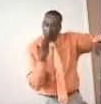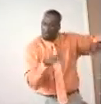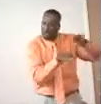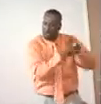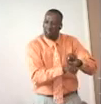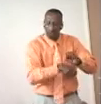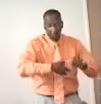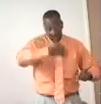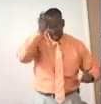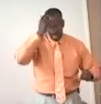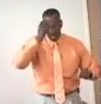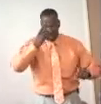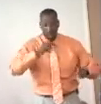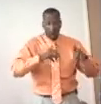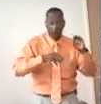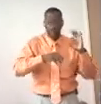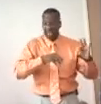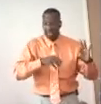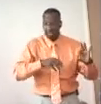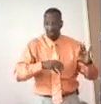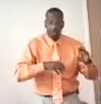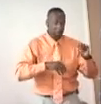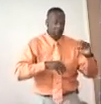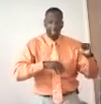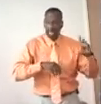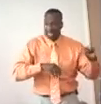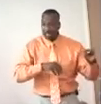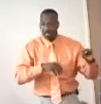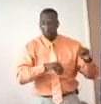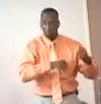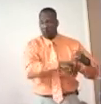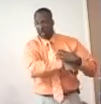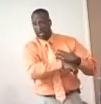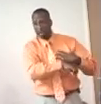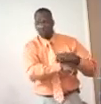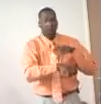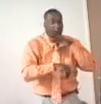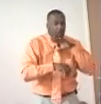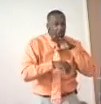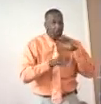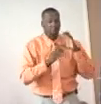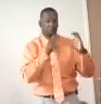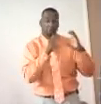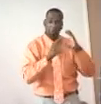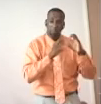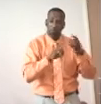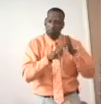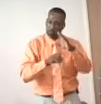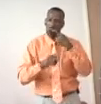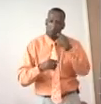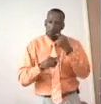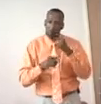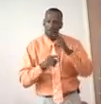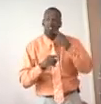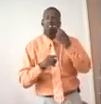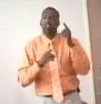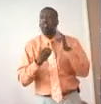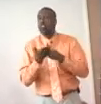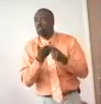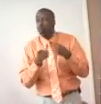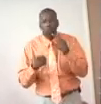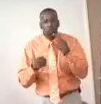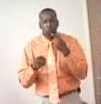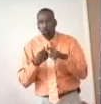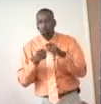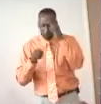these things, anger, wrath, malice, blasphemy, filthy communication out of your mouth. He's